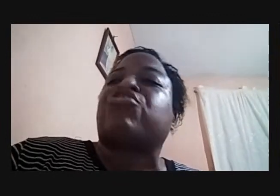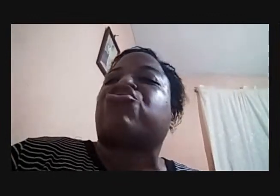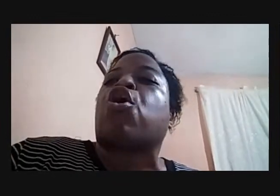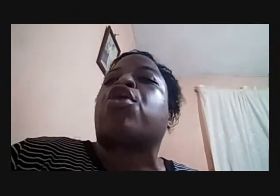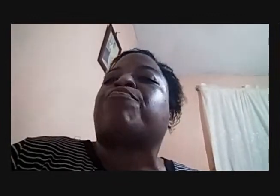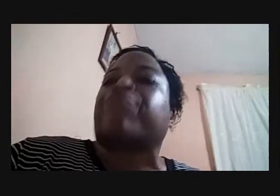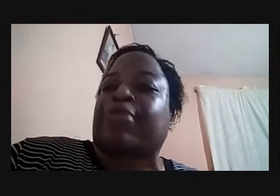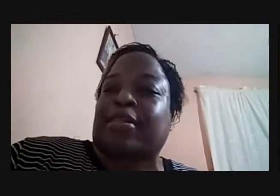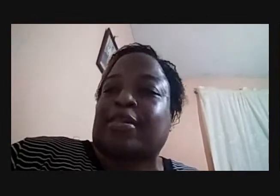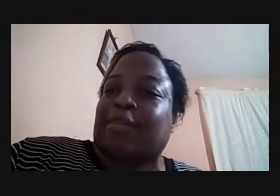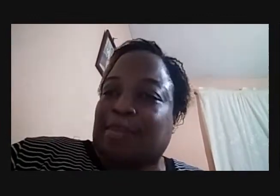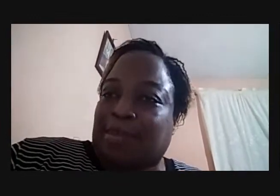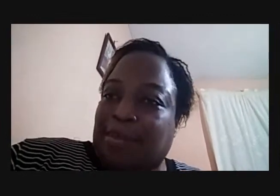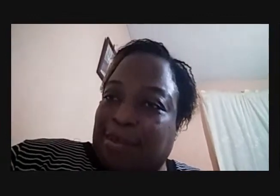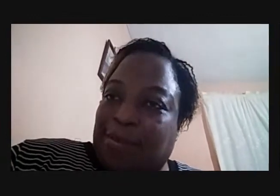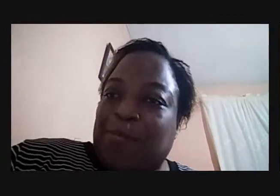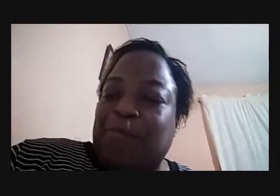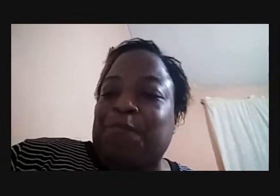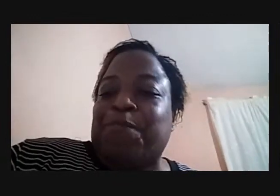Pastor Sean Brooks.